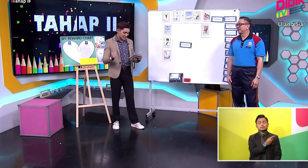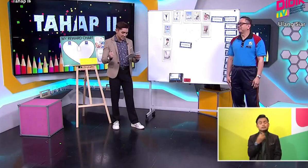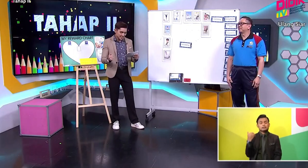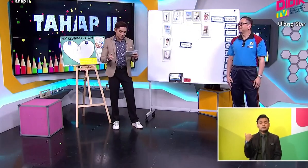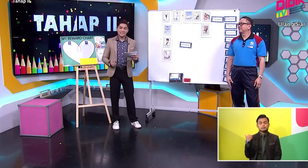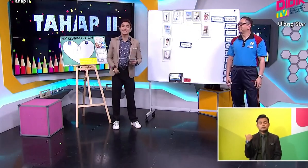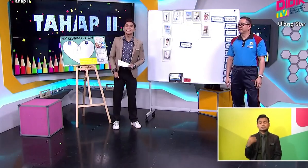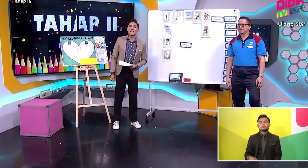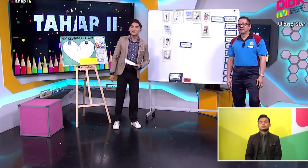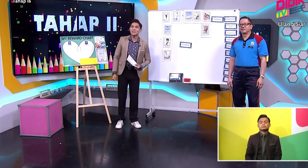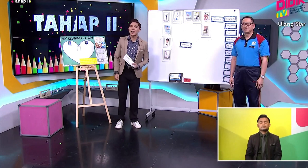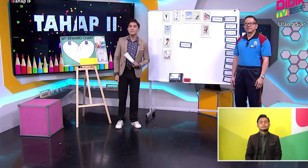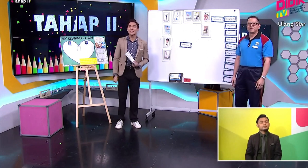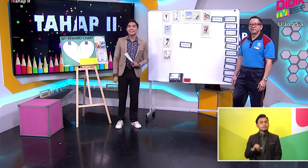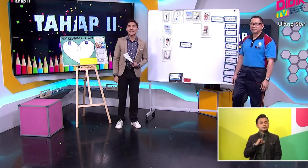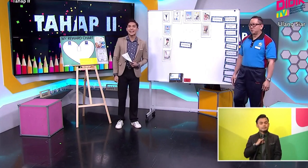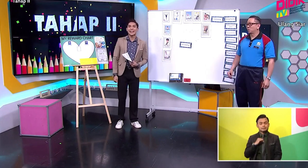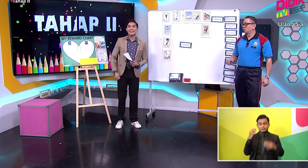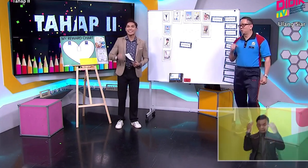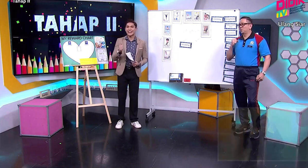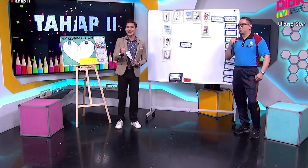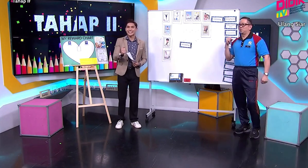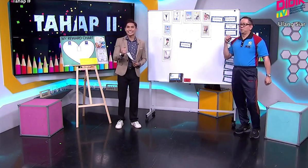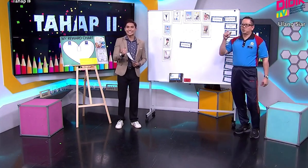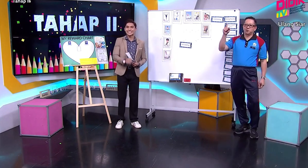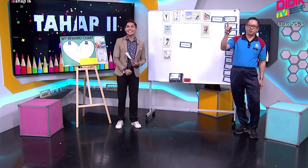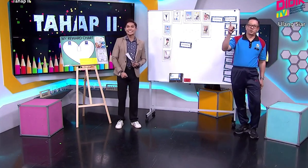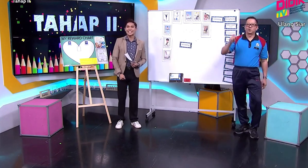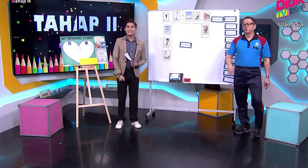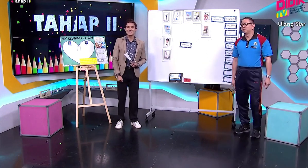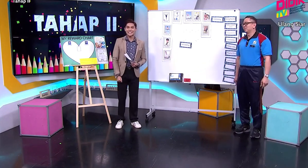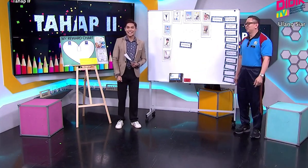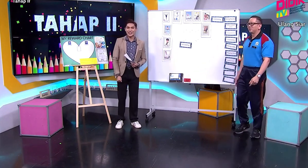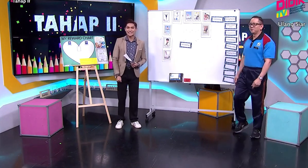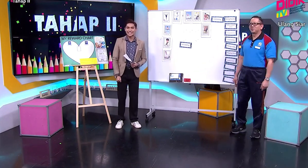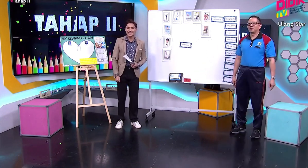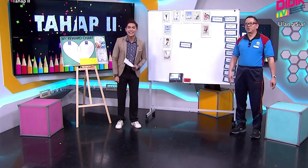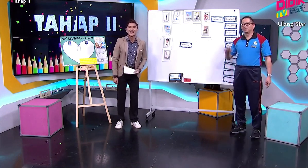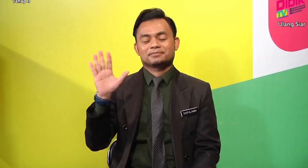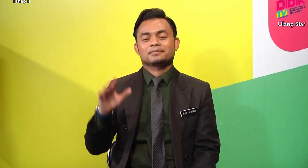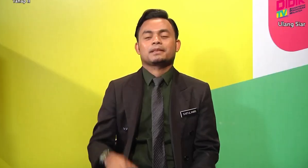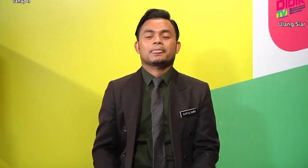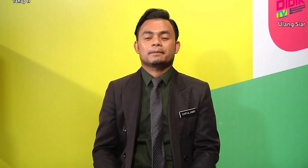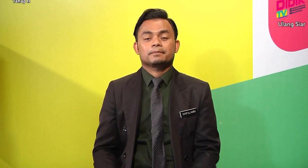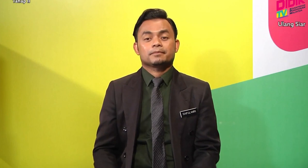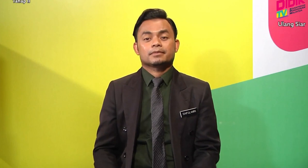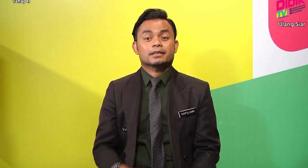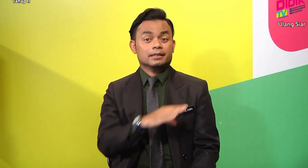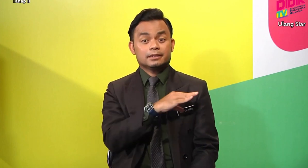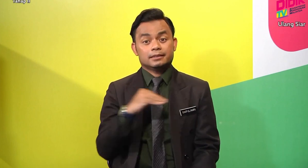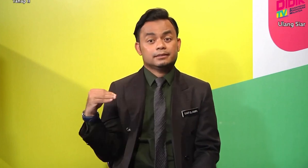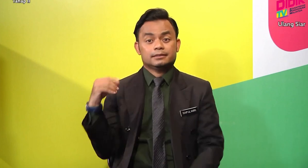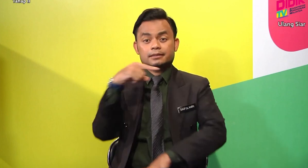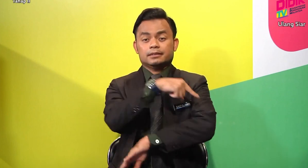which is Mr. Saiful Amri. And there he is. You can see him over there, definitely. And today,